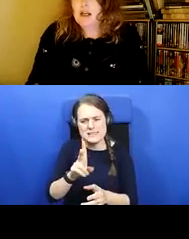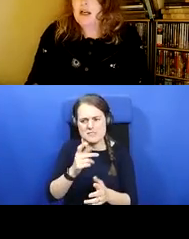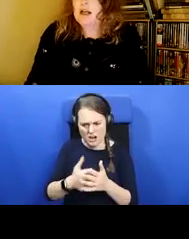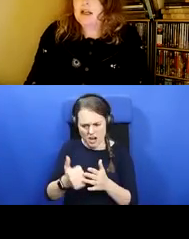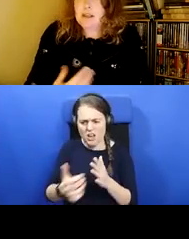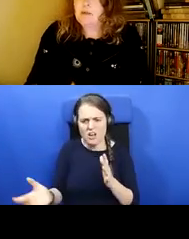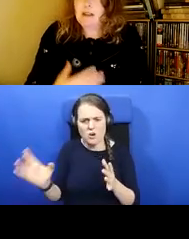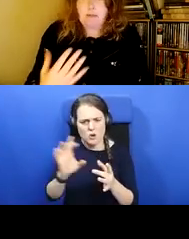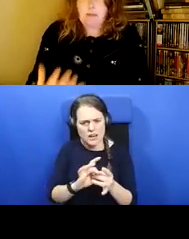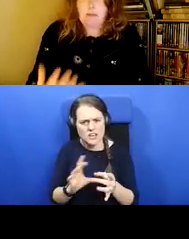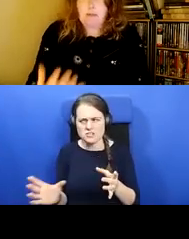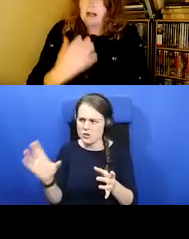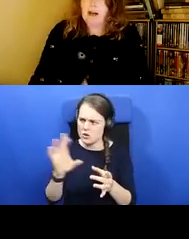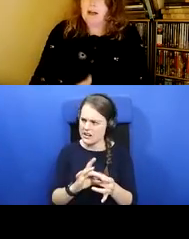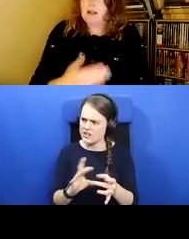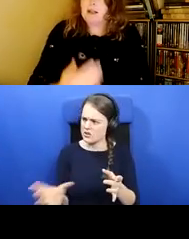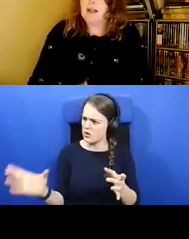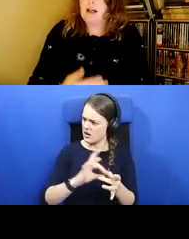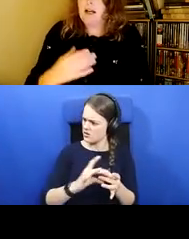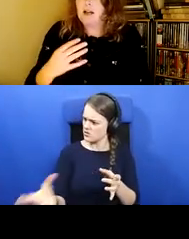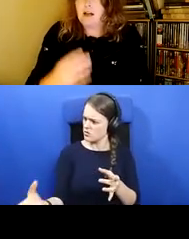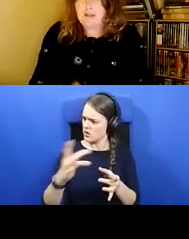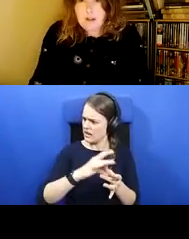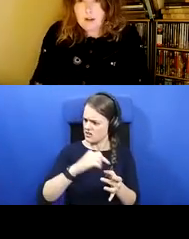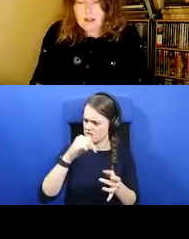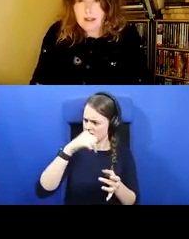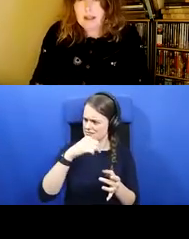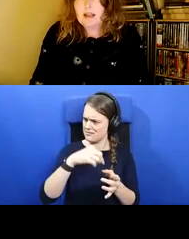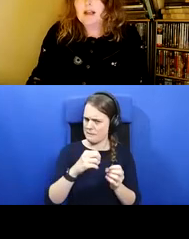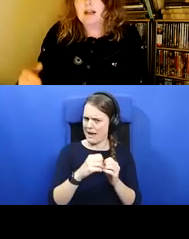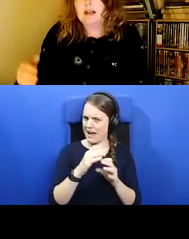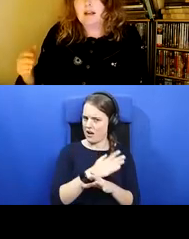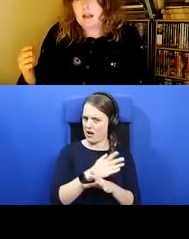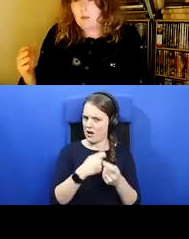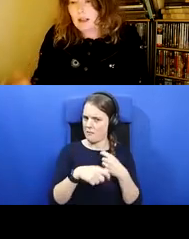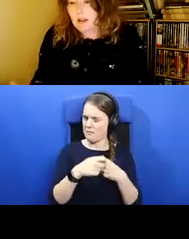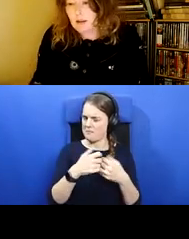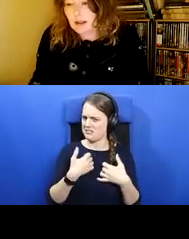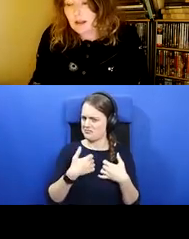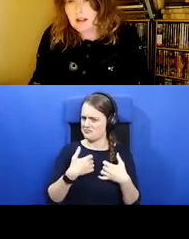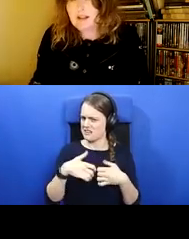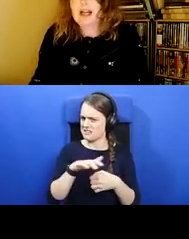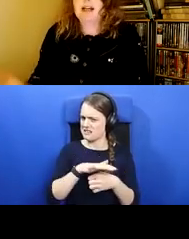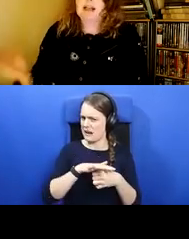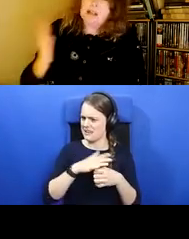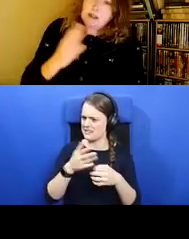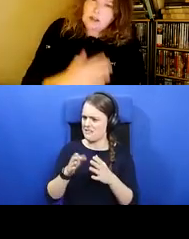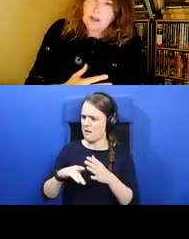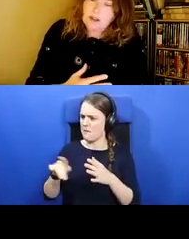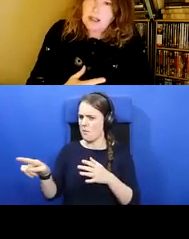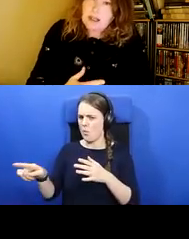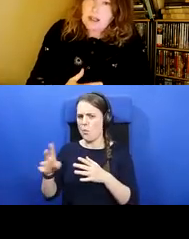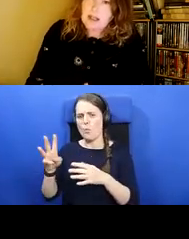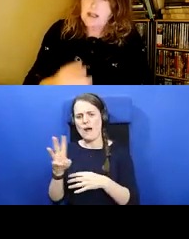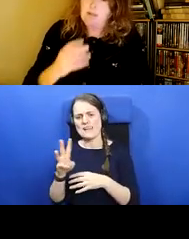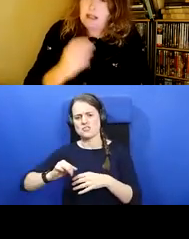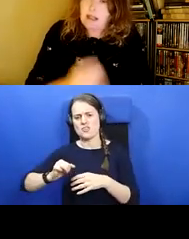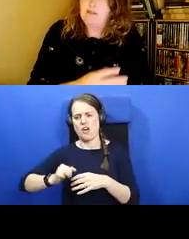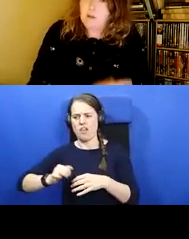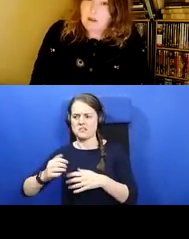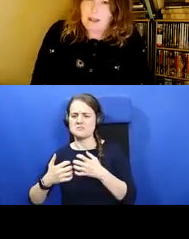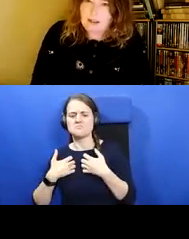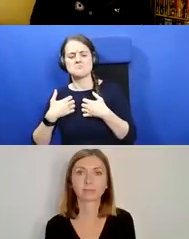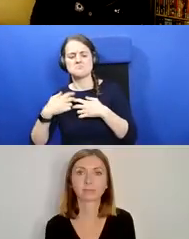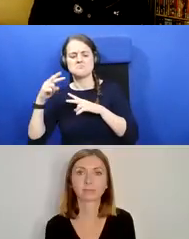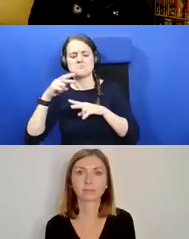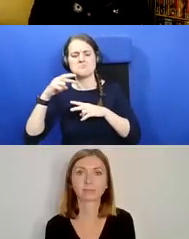which it seems that Bangor has a lot of interests in Western Scotland, and in its turn is being